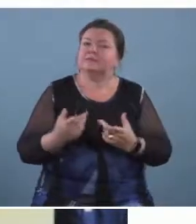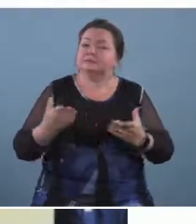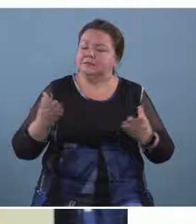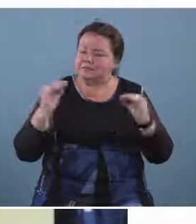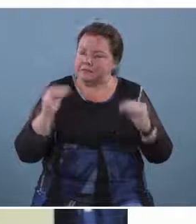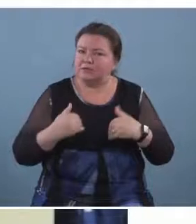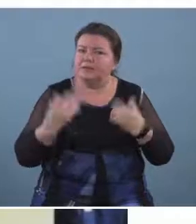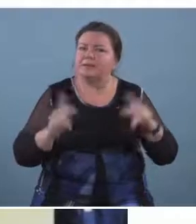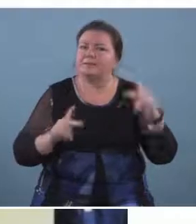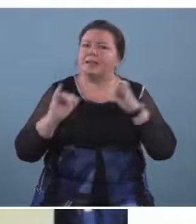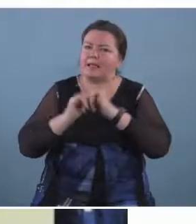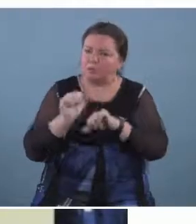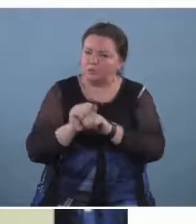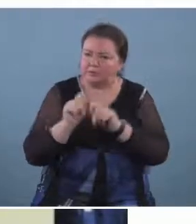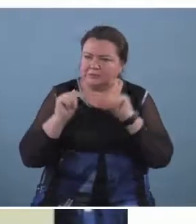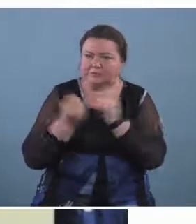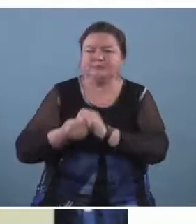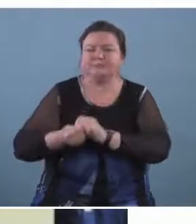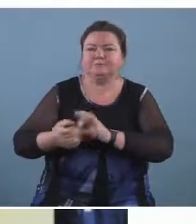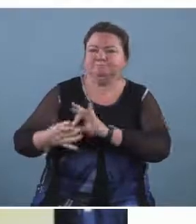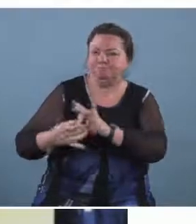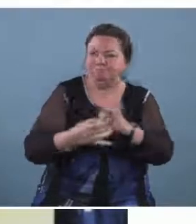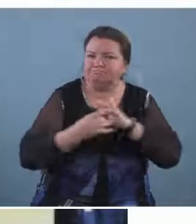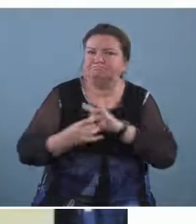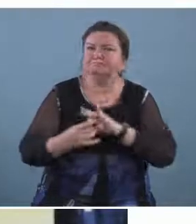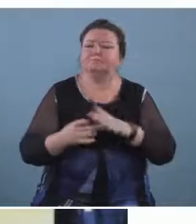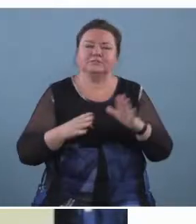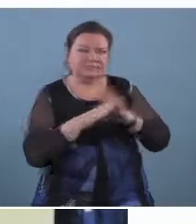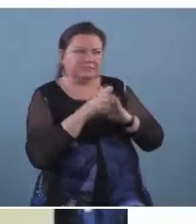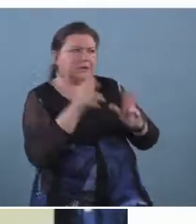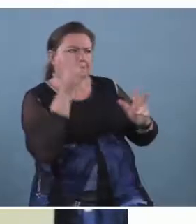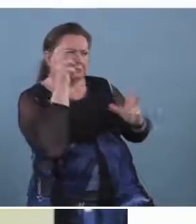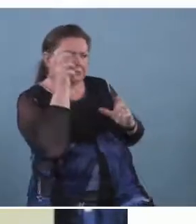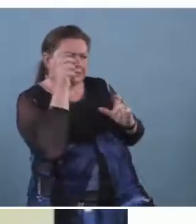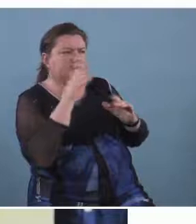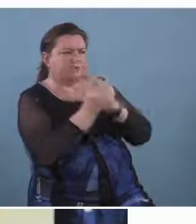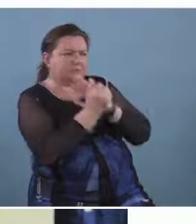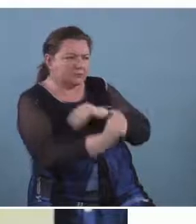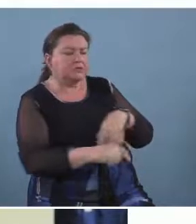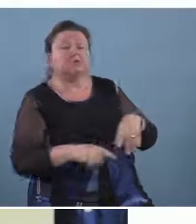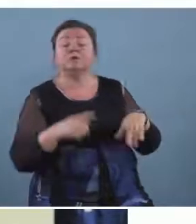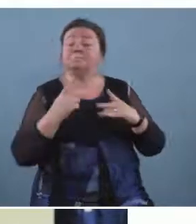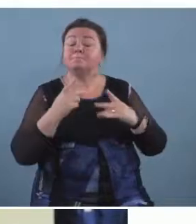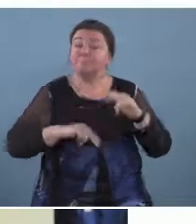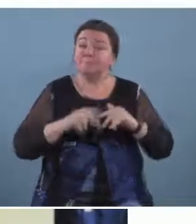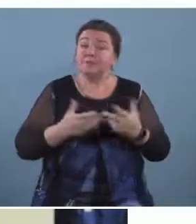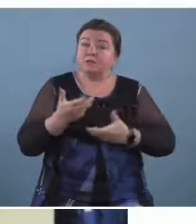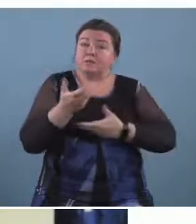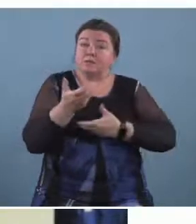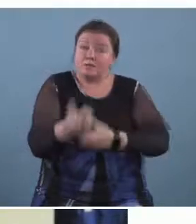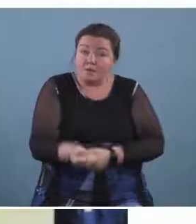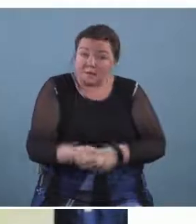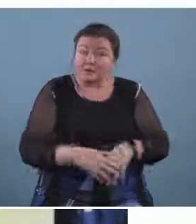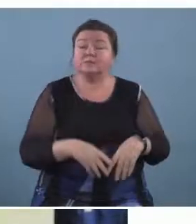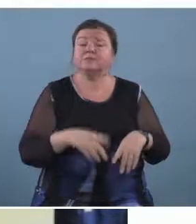to work together it develops their listening skills it builds confidence it develops